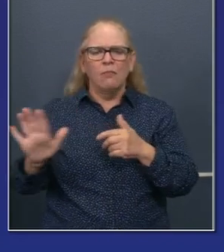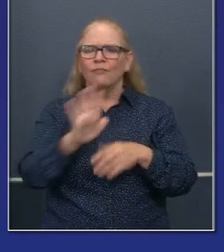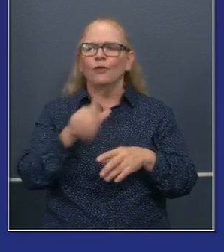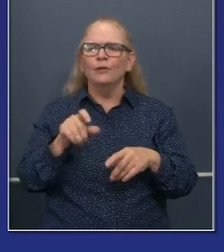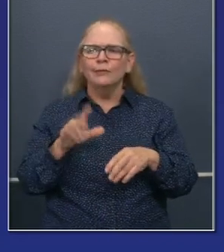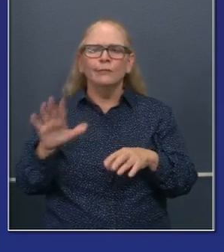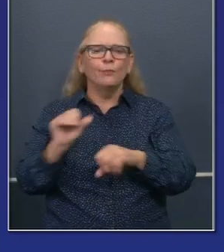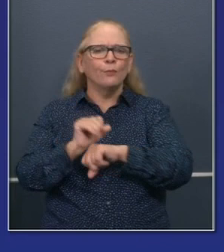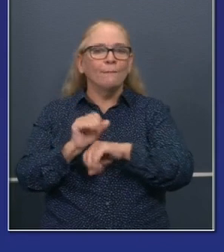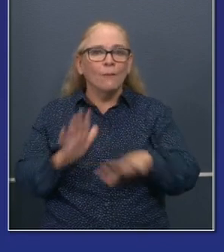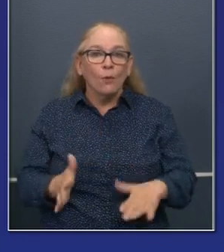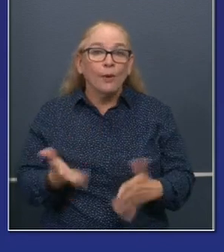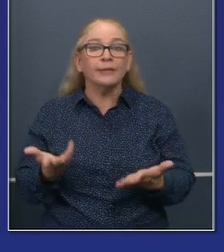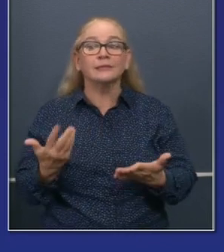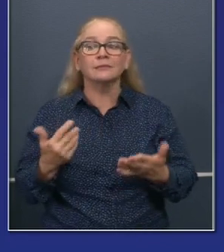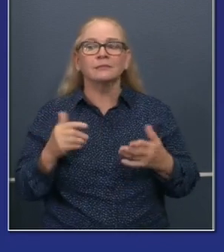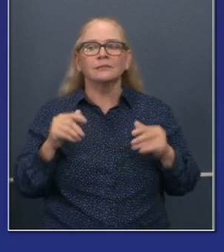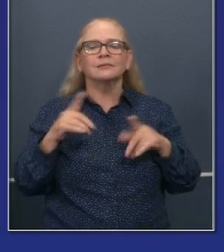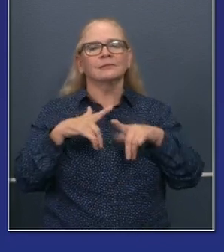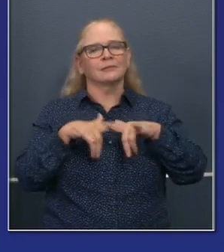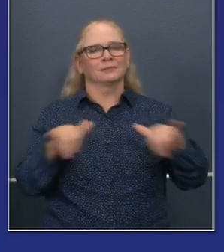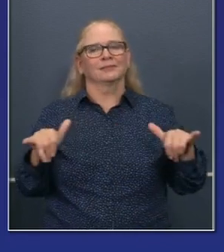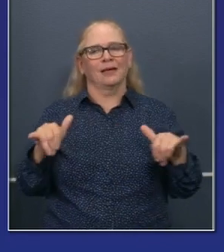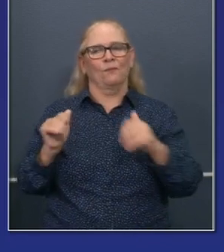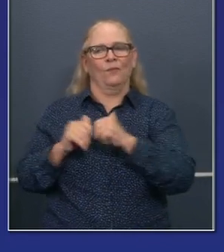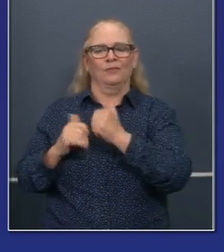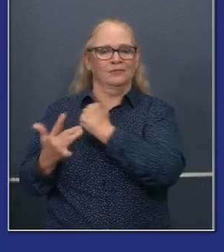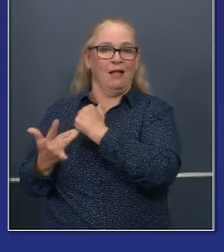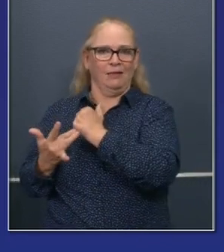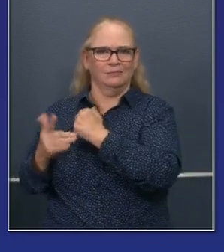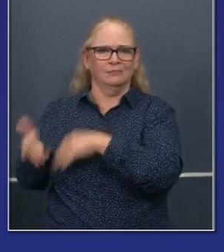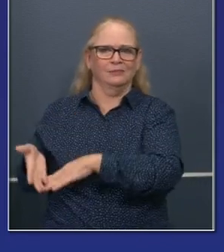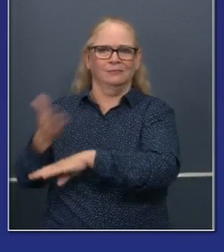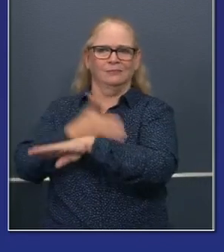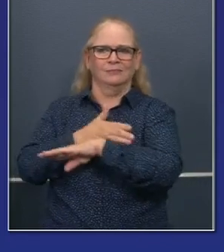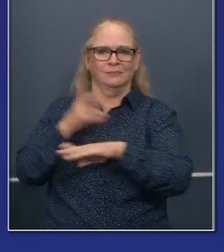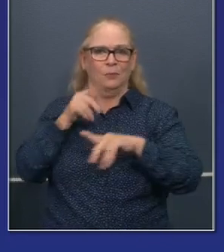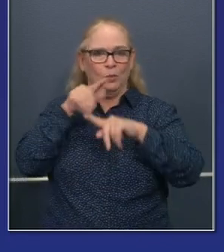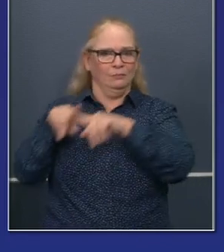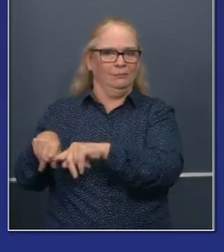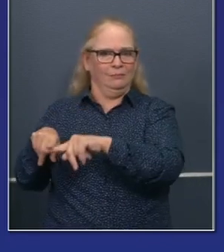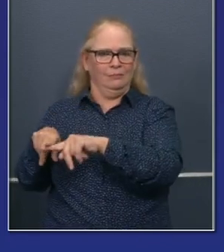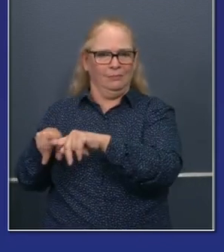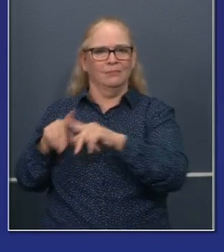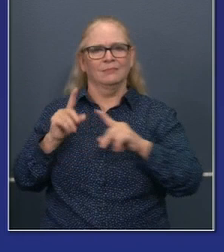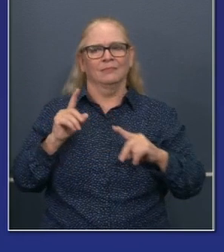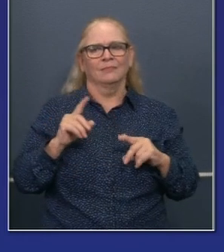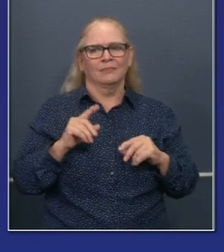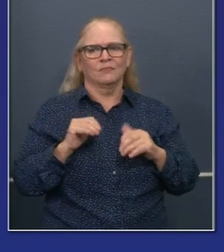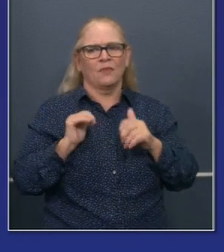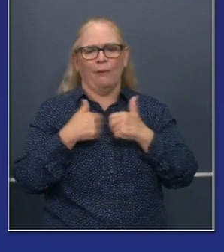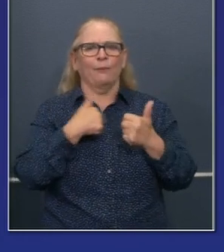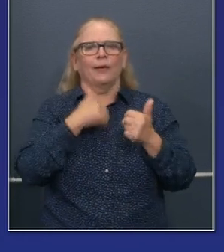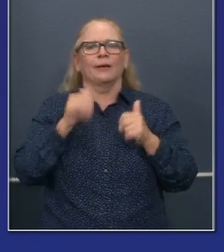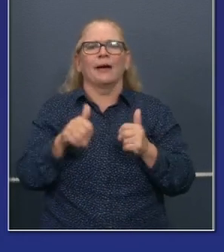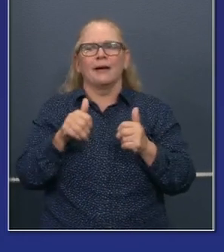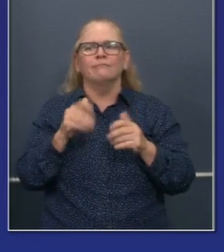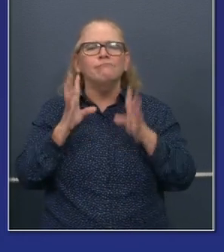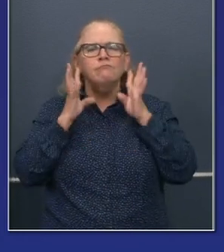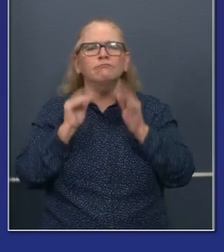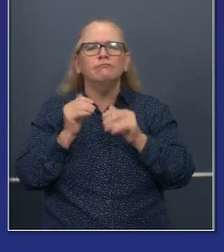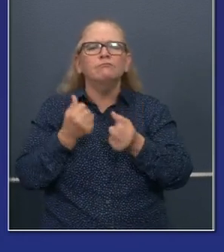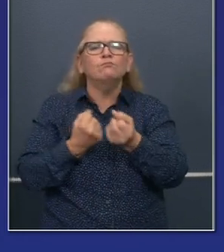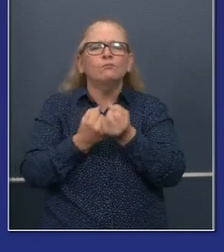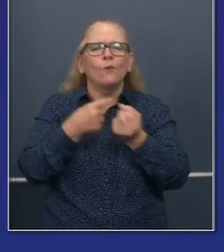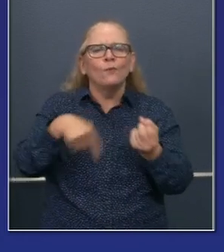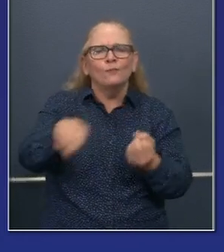time recognize, uh, these new tools of technology and new tools of engagement, uh, require perhaps some new thinking. Speaking